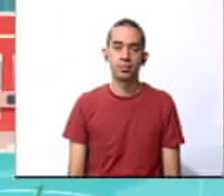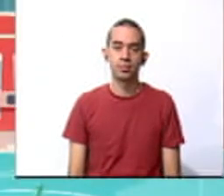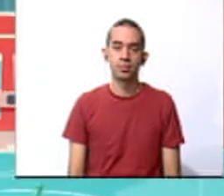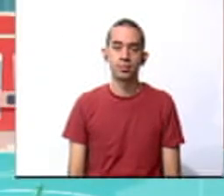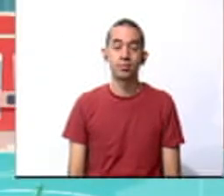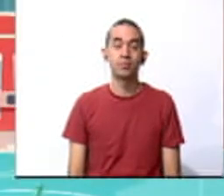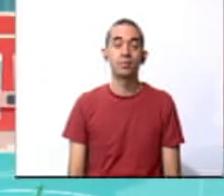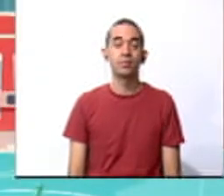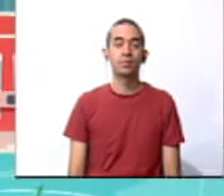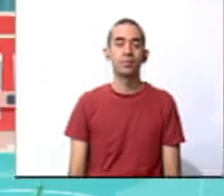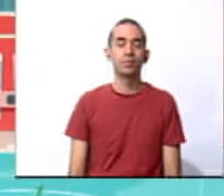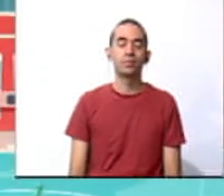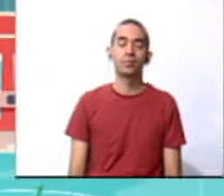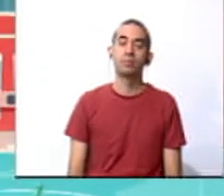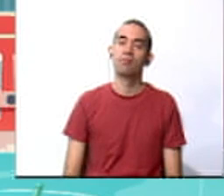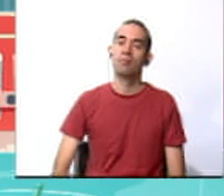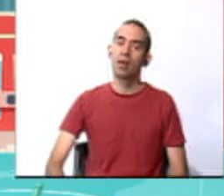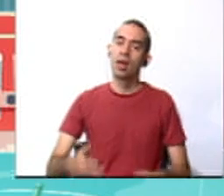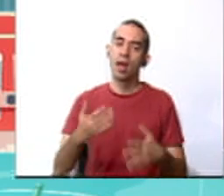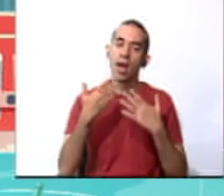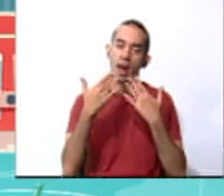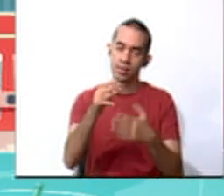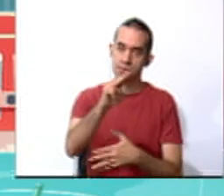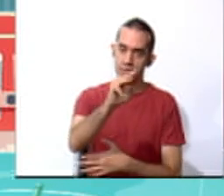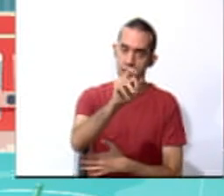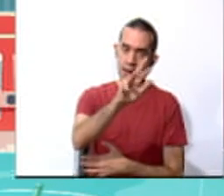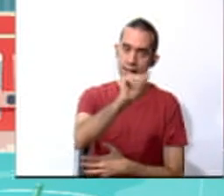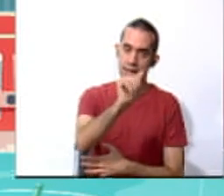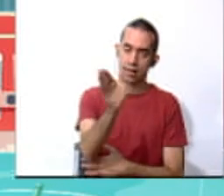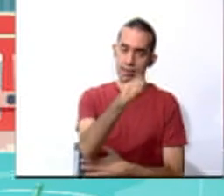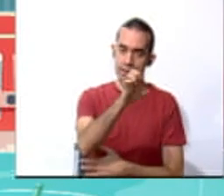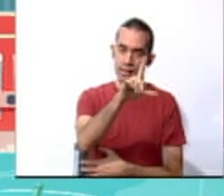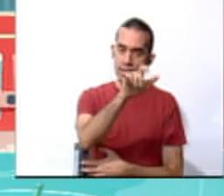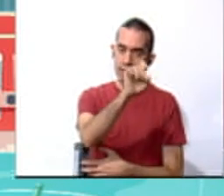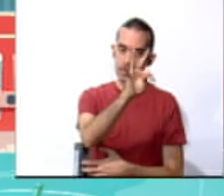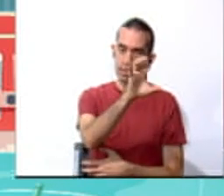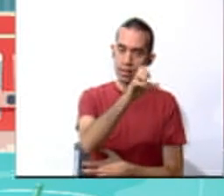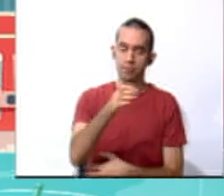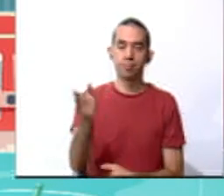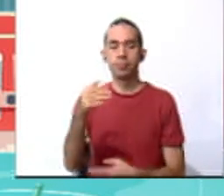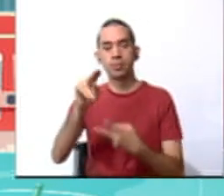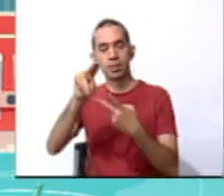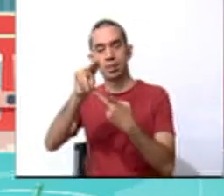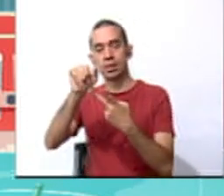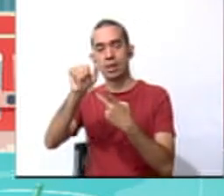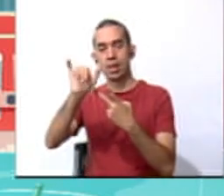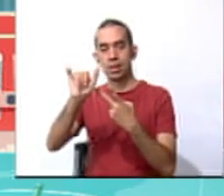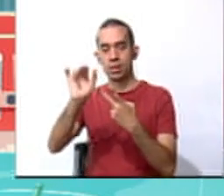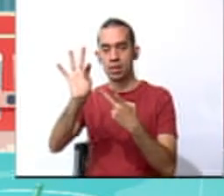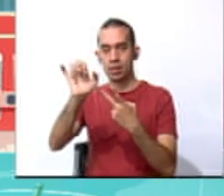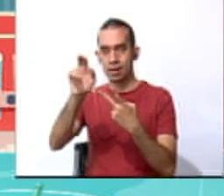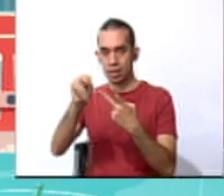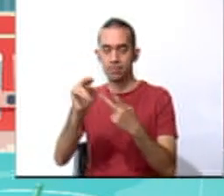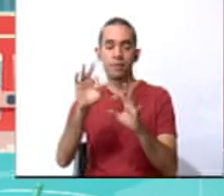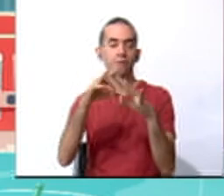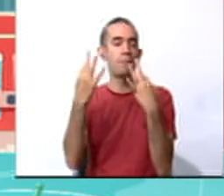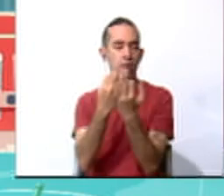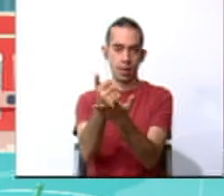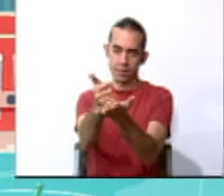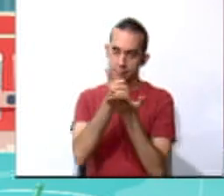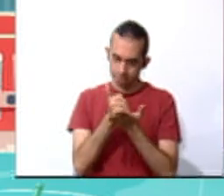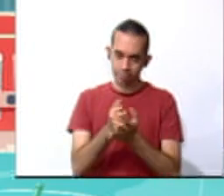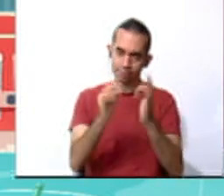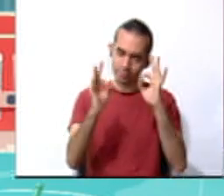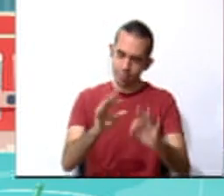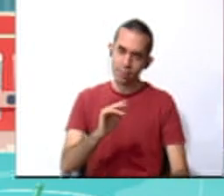Thank you so much, Maria Celeste and Nathan and also your family for all your help. I